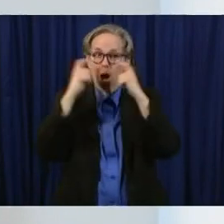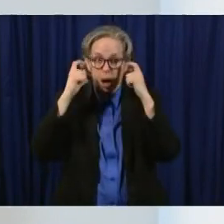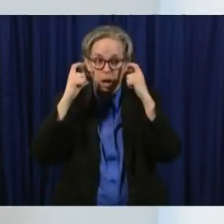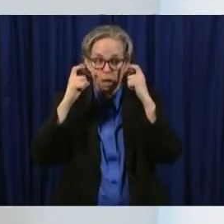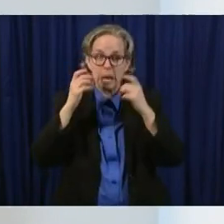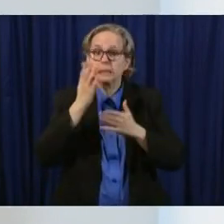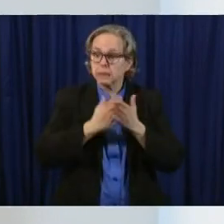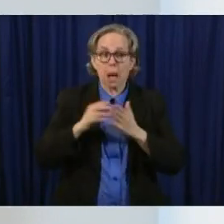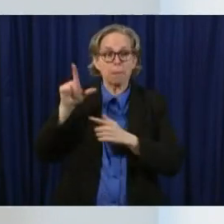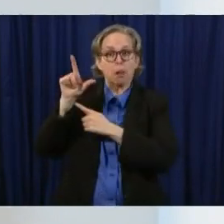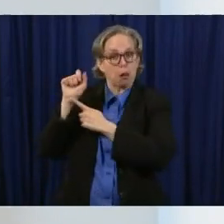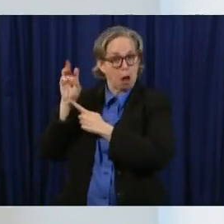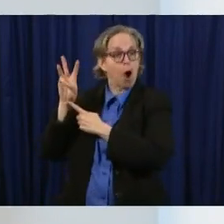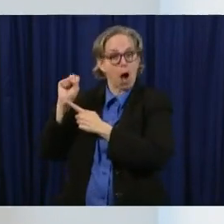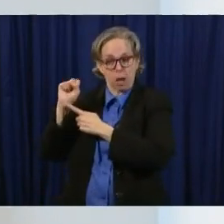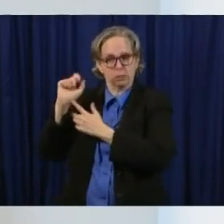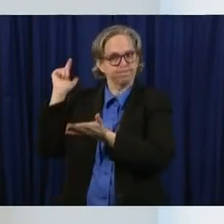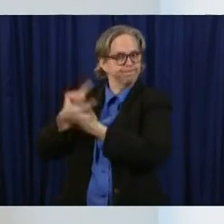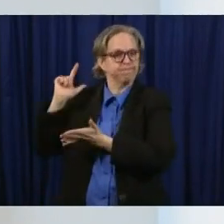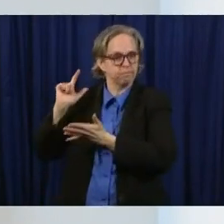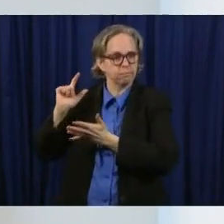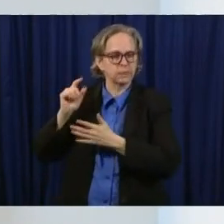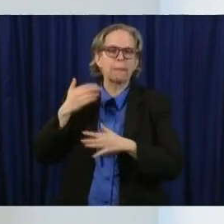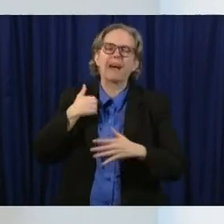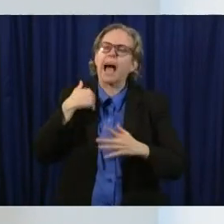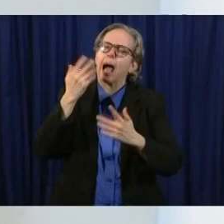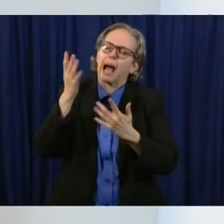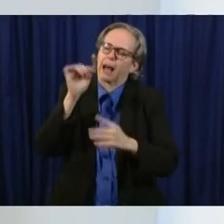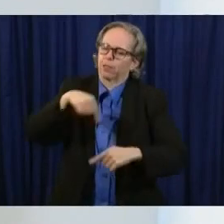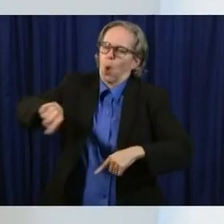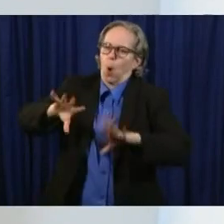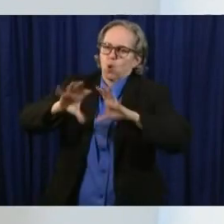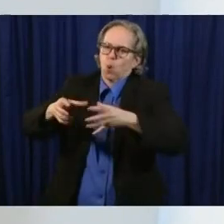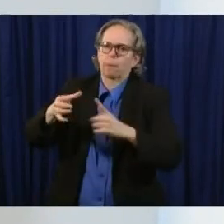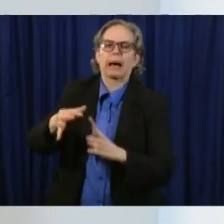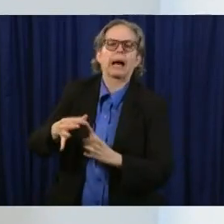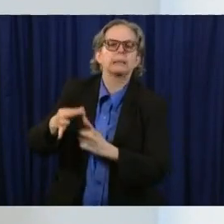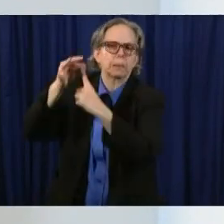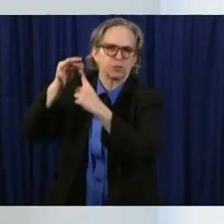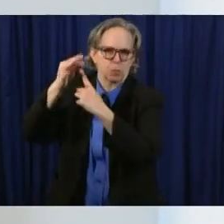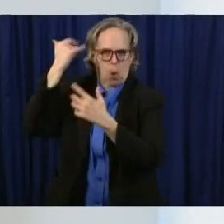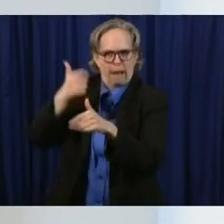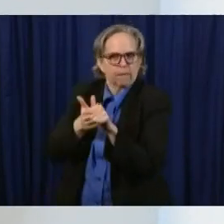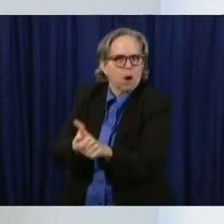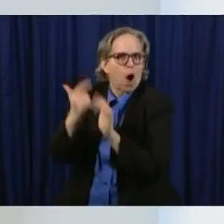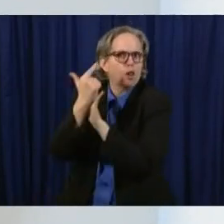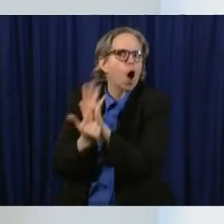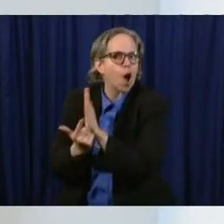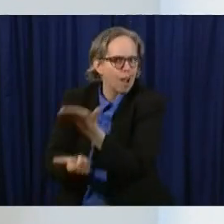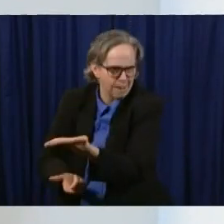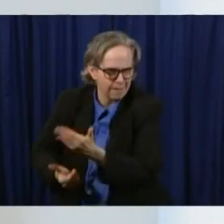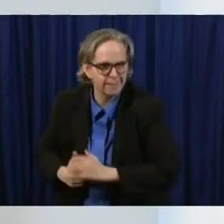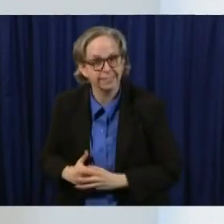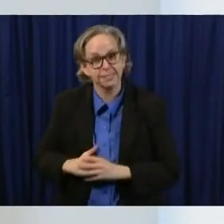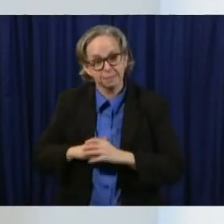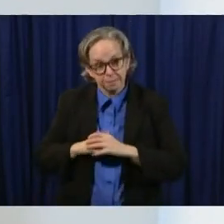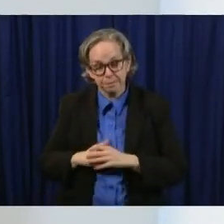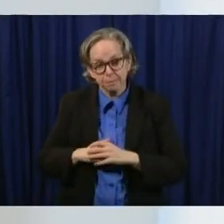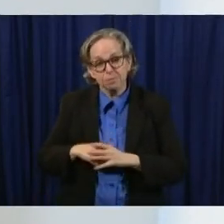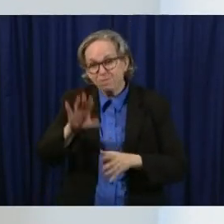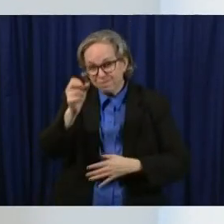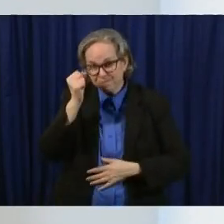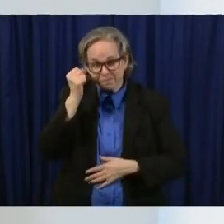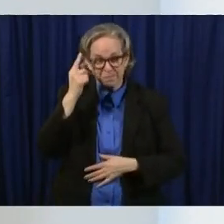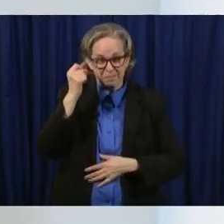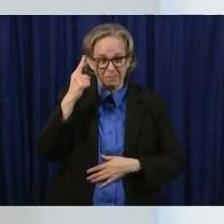and that would be an exception wearing a face covering on the job is against documented industry